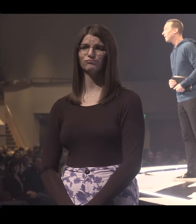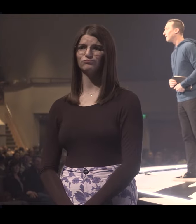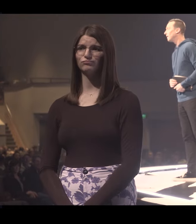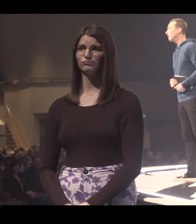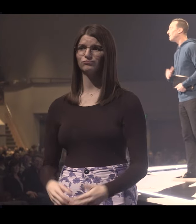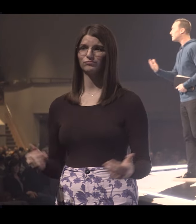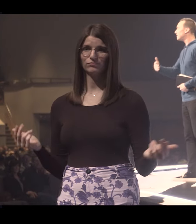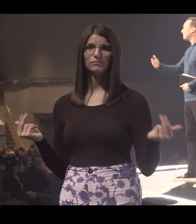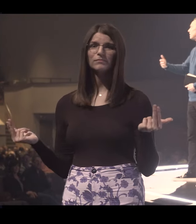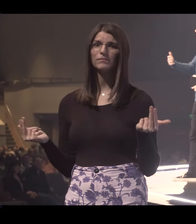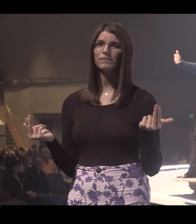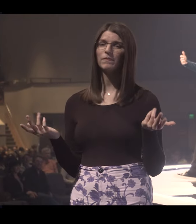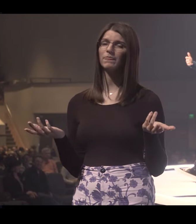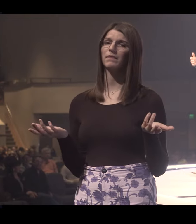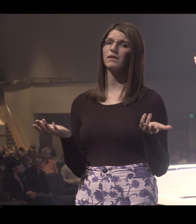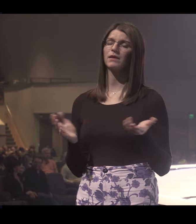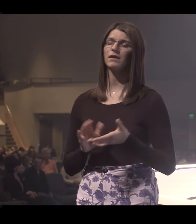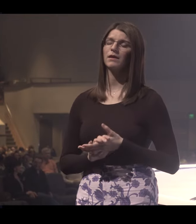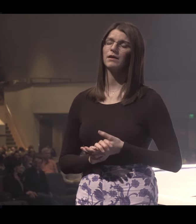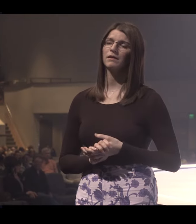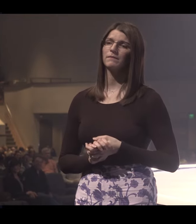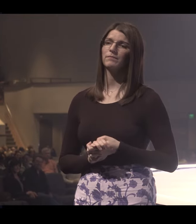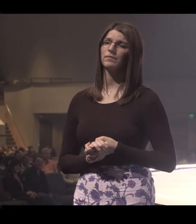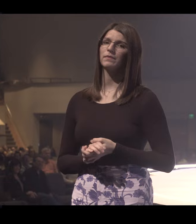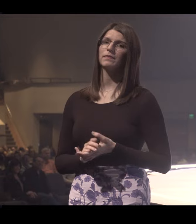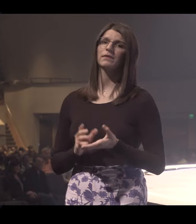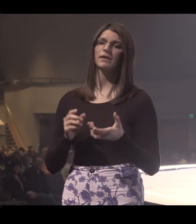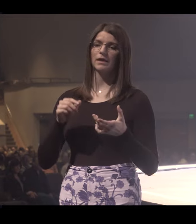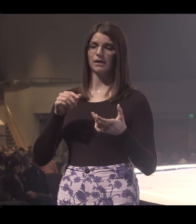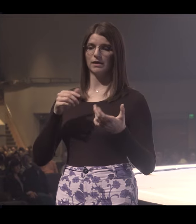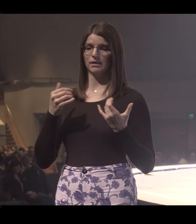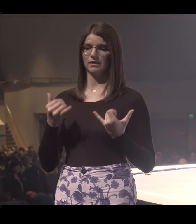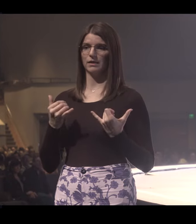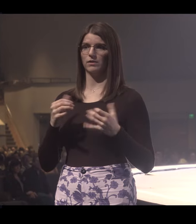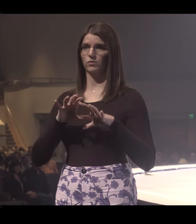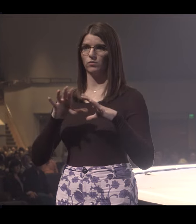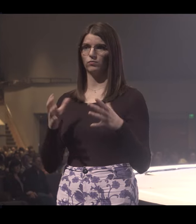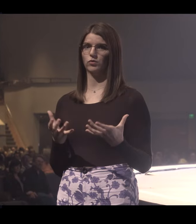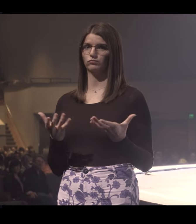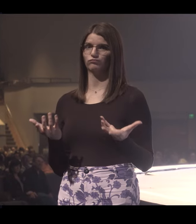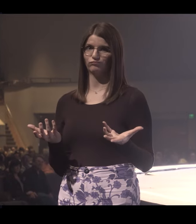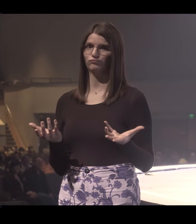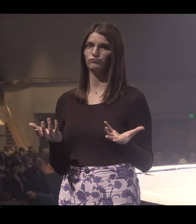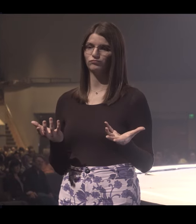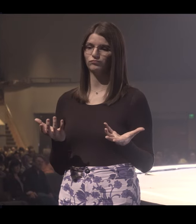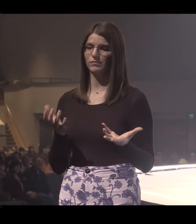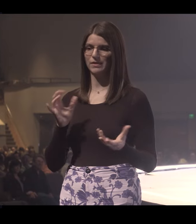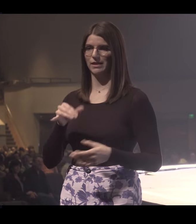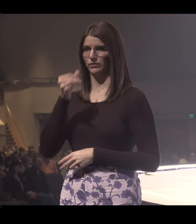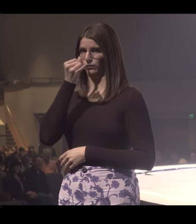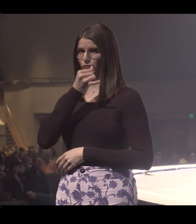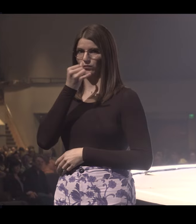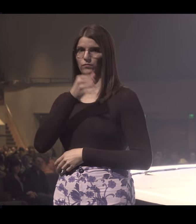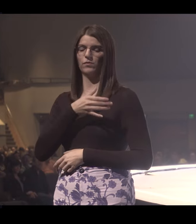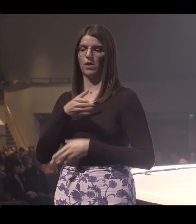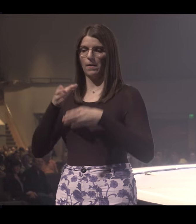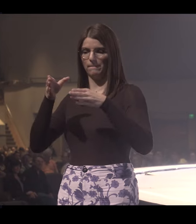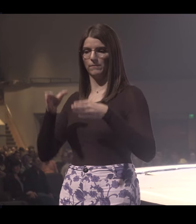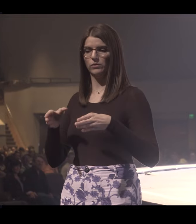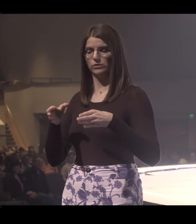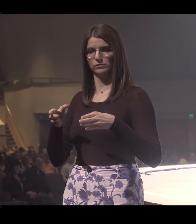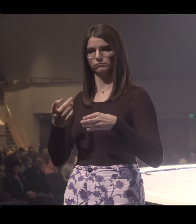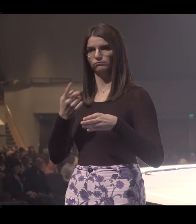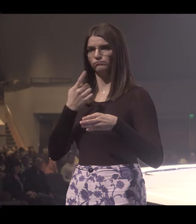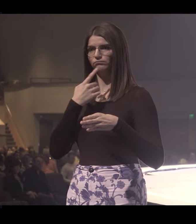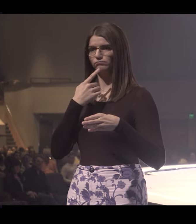Right? I mean, this is the signs of our times. That's what a fool is like. A fool is